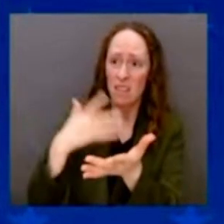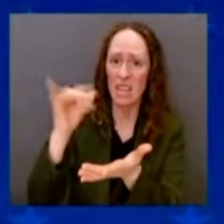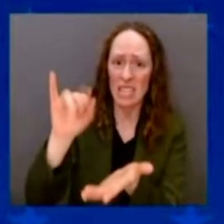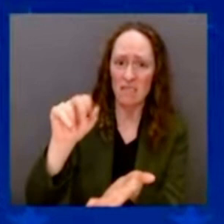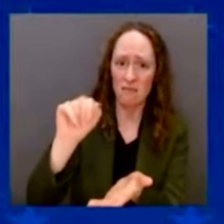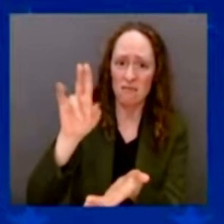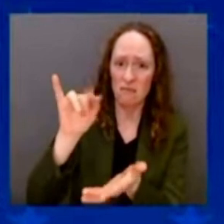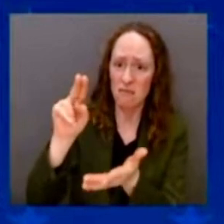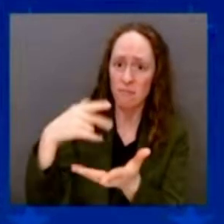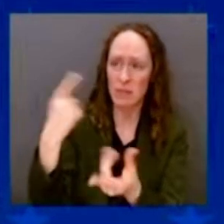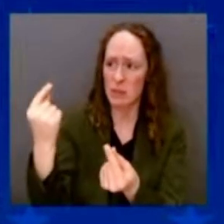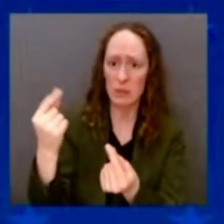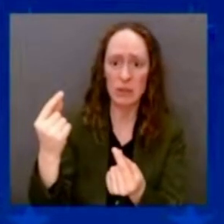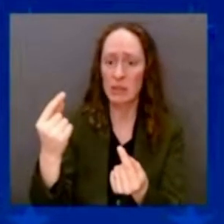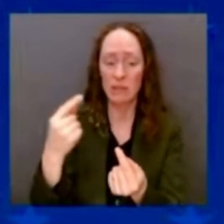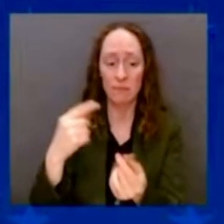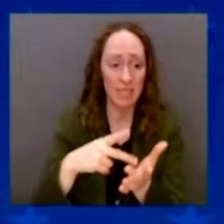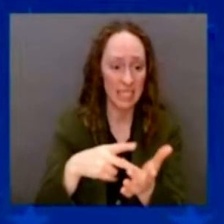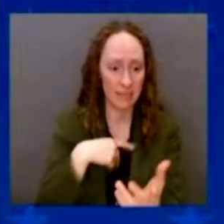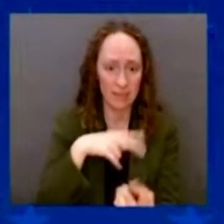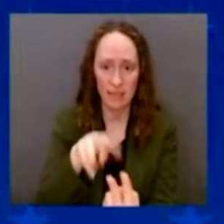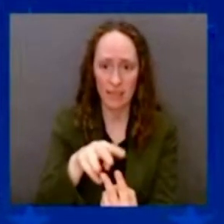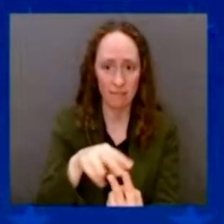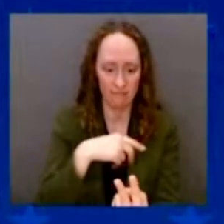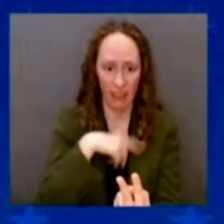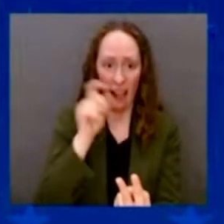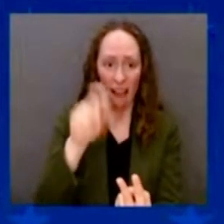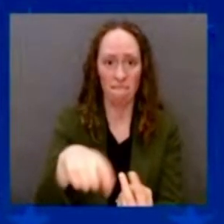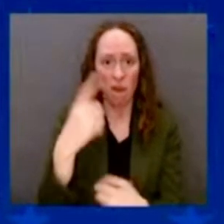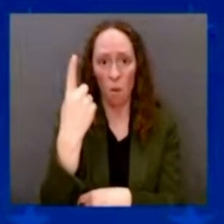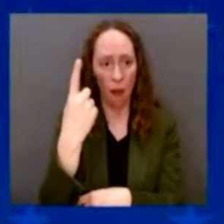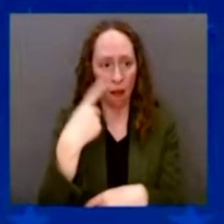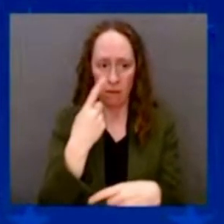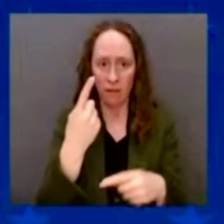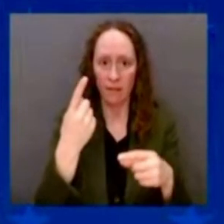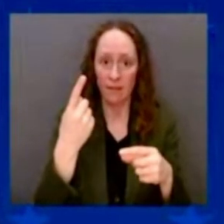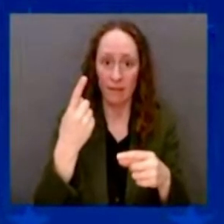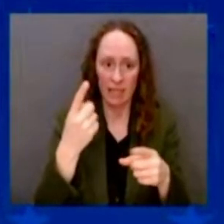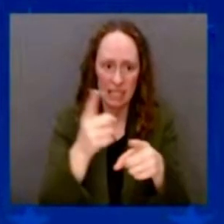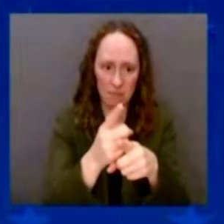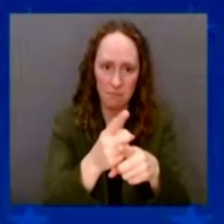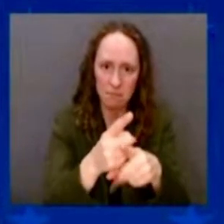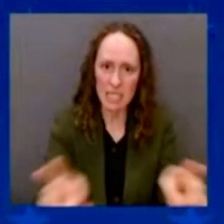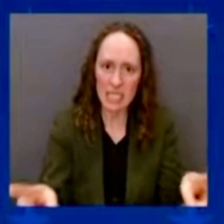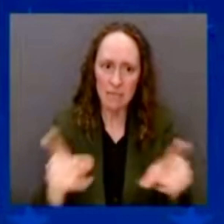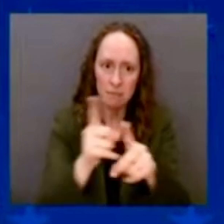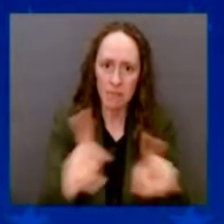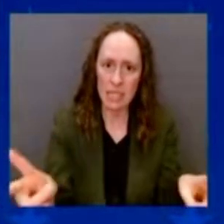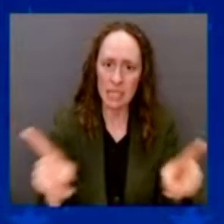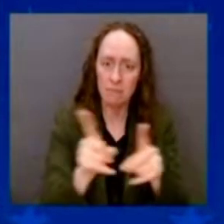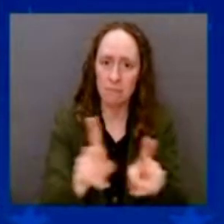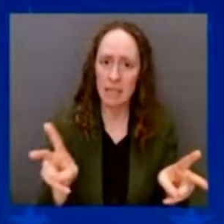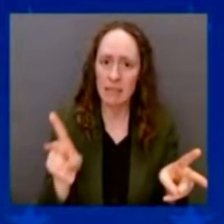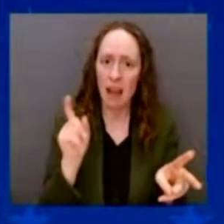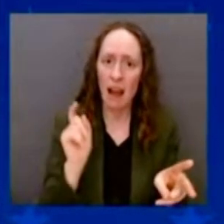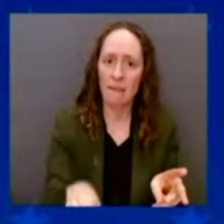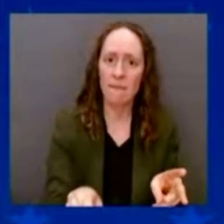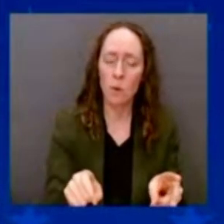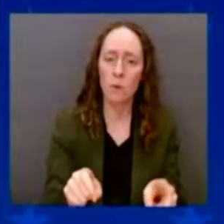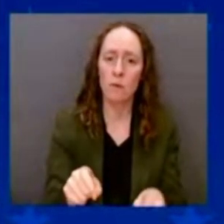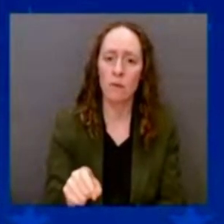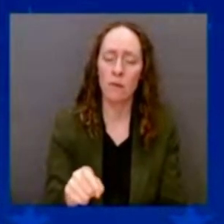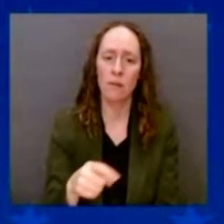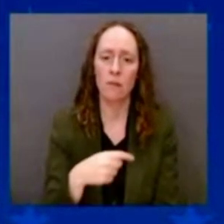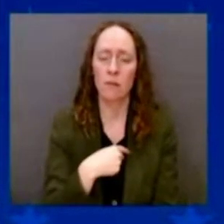Can you imagine looking at your son or daughter and knowing you don't have the money to